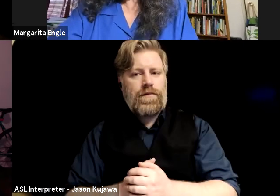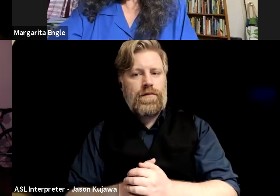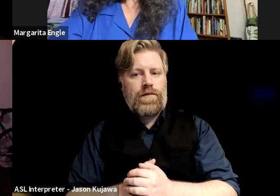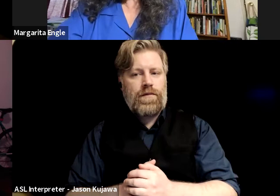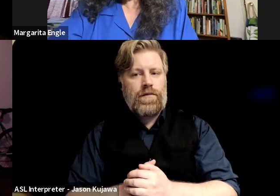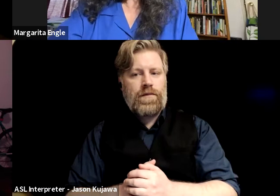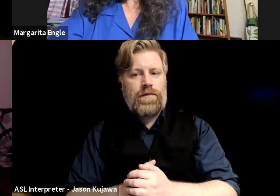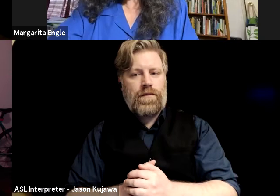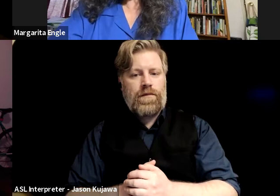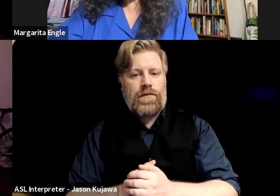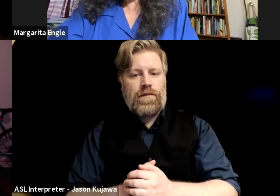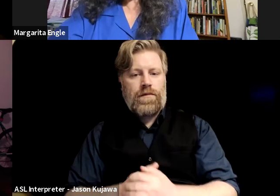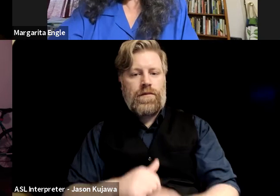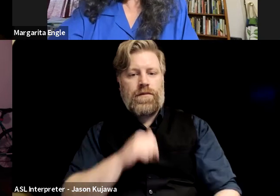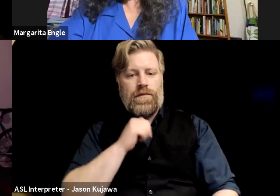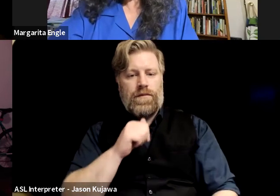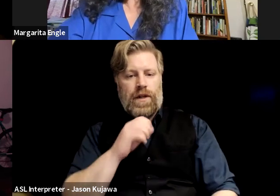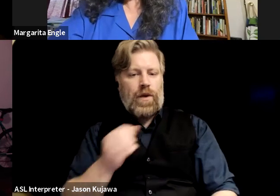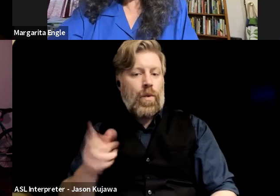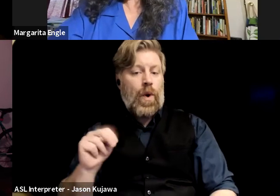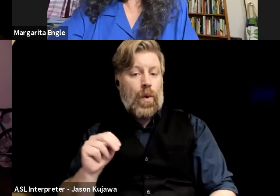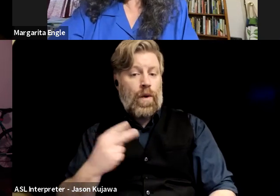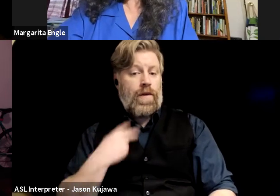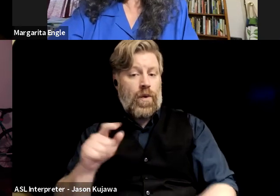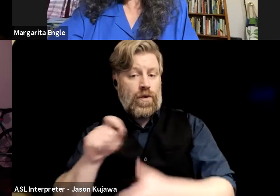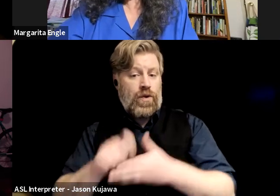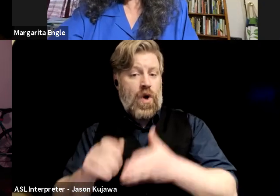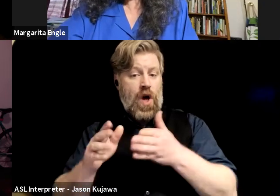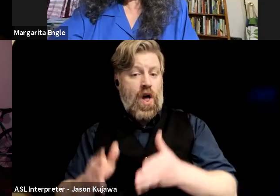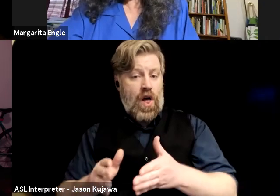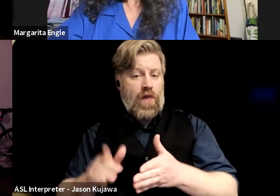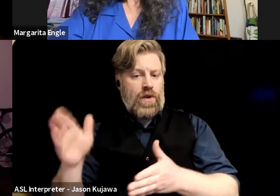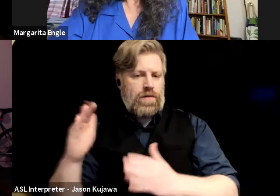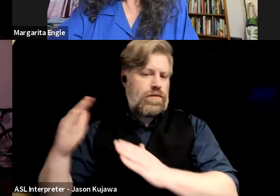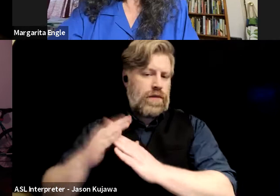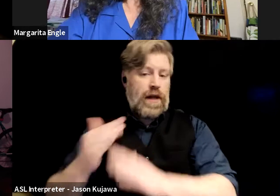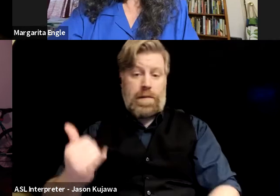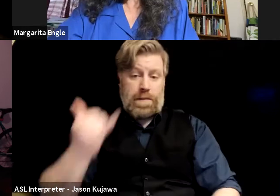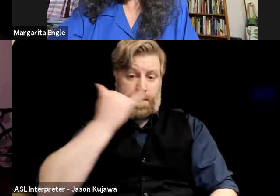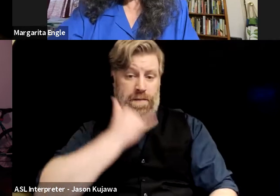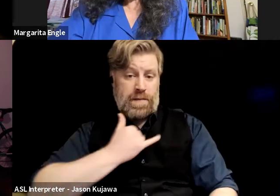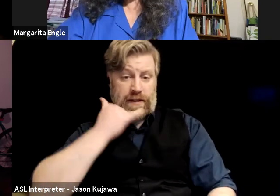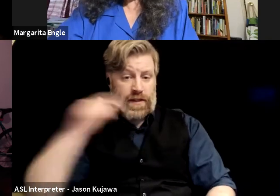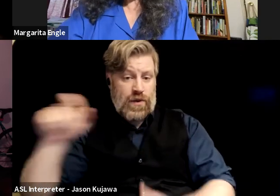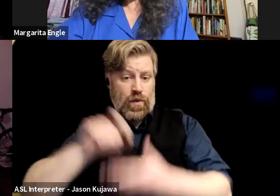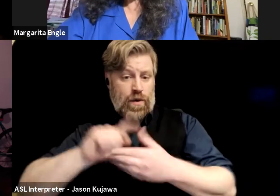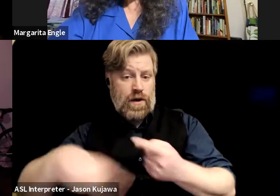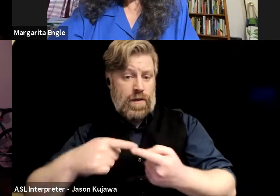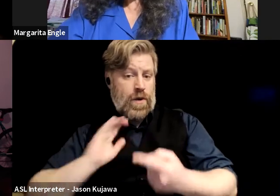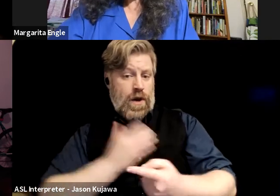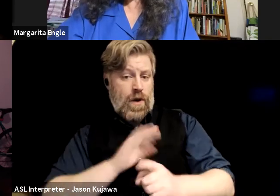-own-voice authors make when they write about our cultures is that they oversimplify.